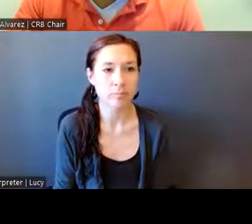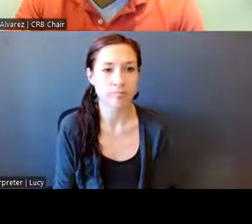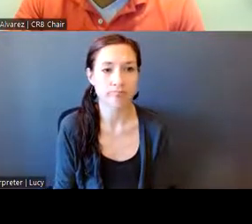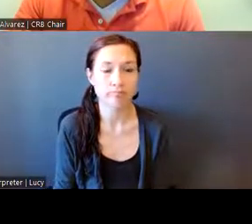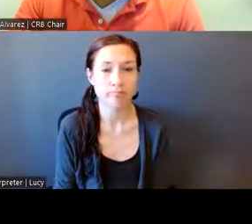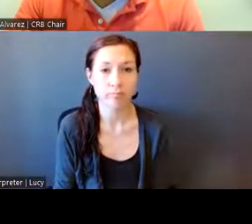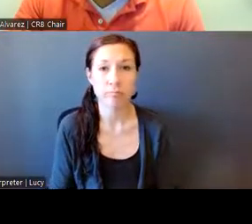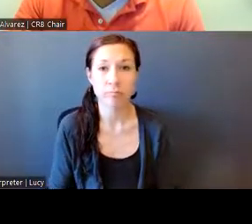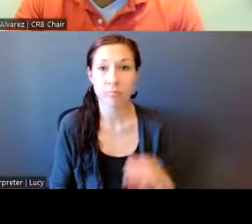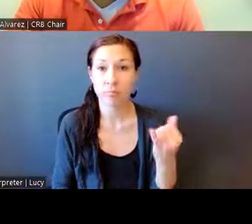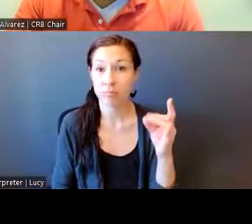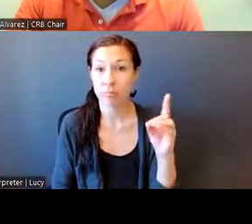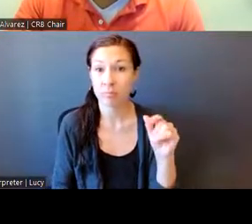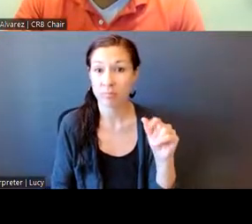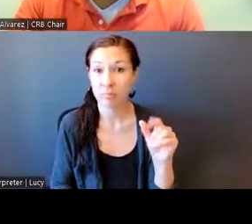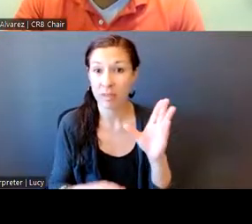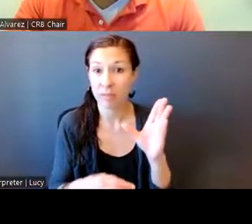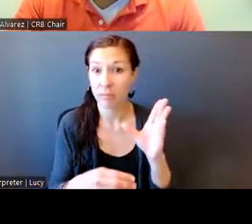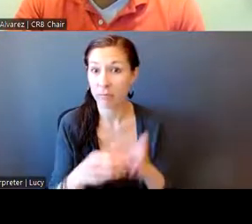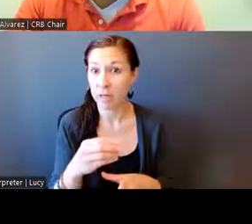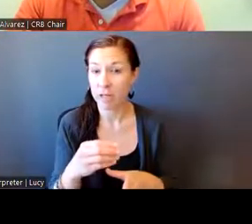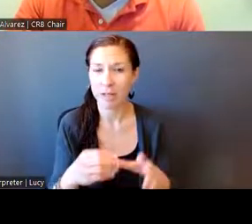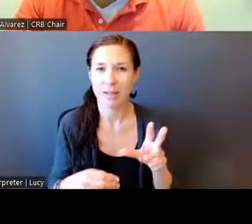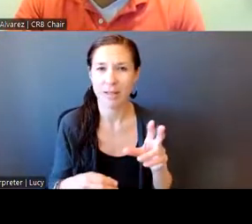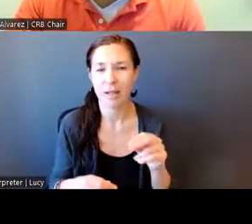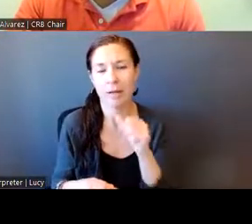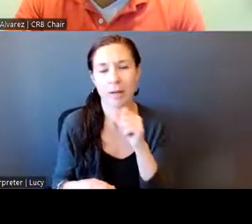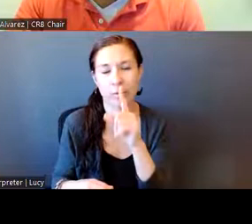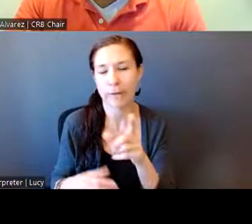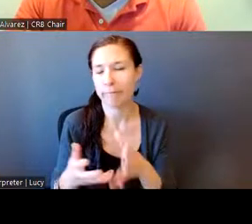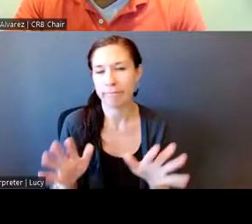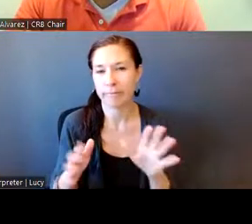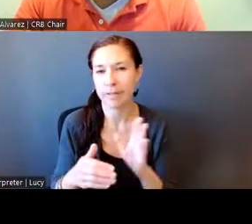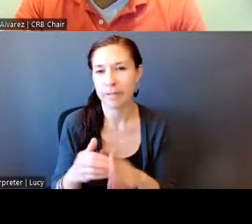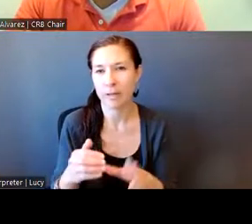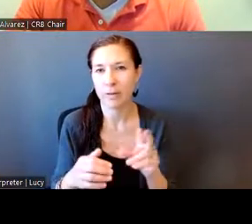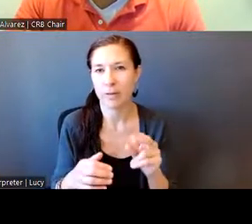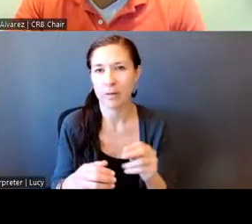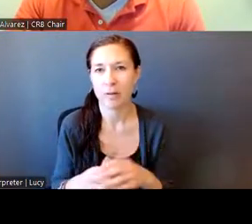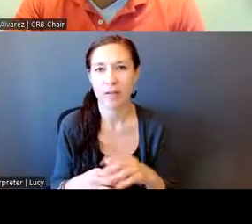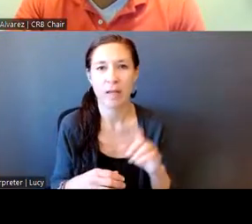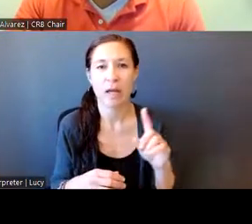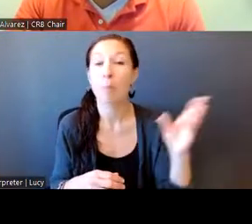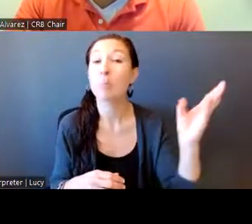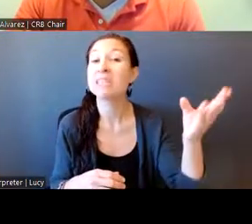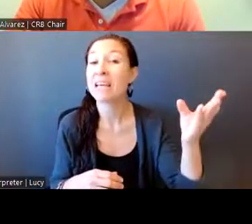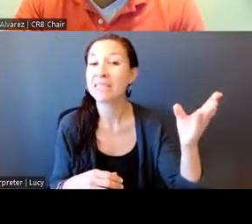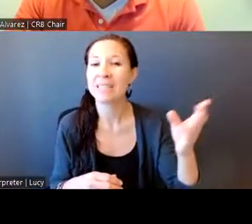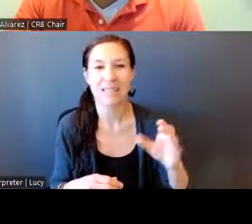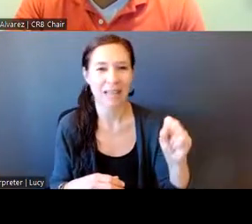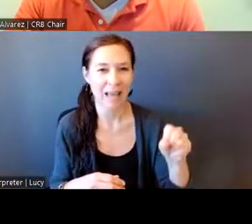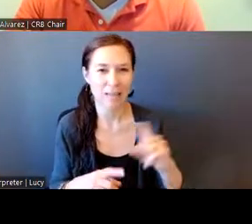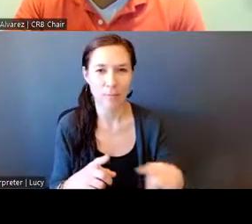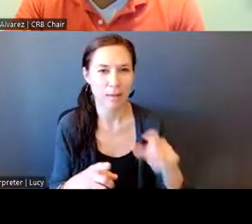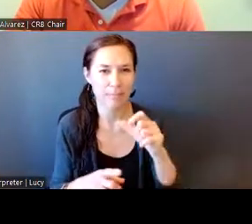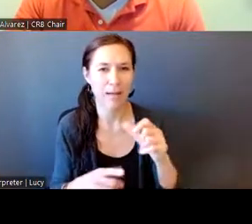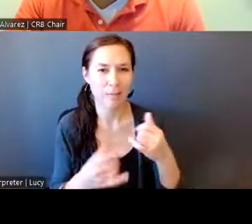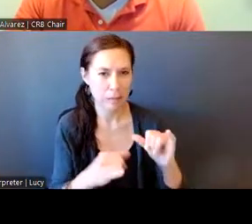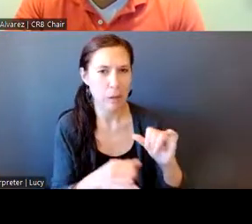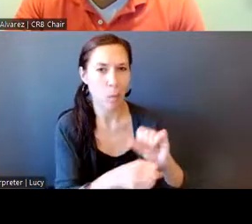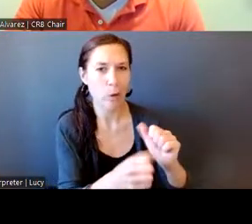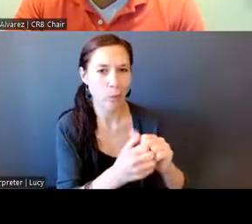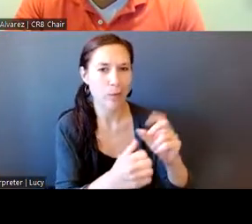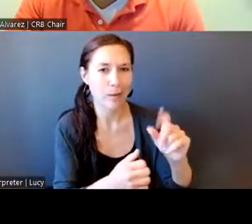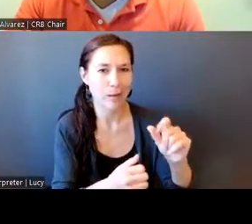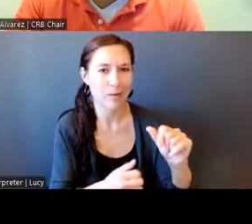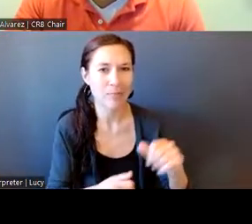Well, you're not done with the data. Well, not with the data, but. She's done presenting. She's presenting it. Can I ask